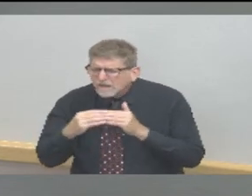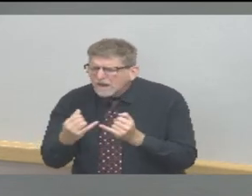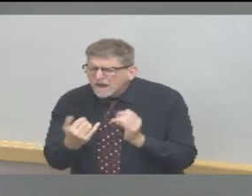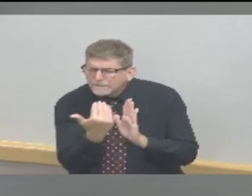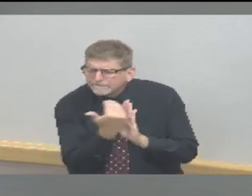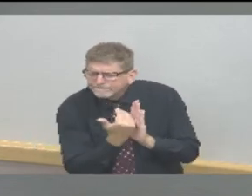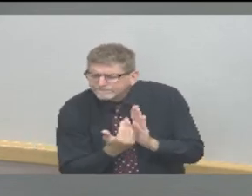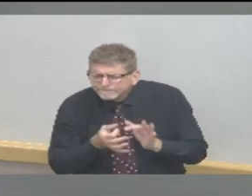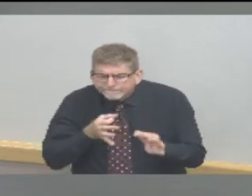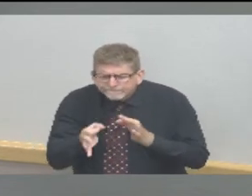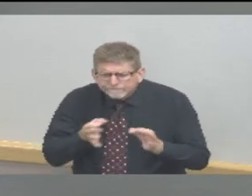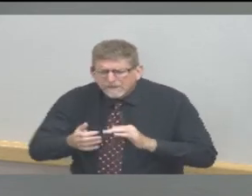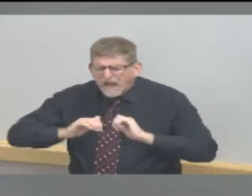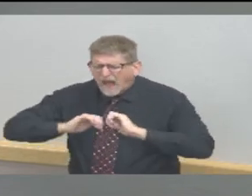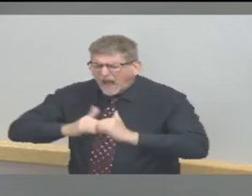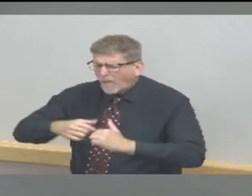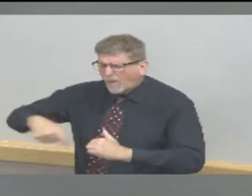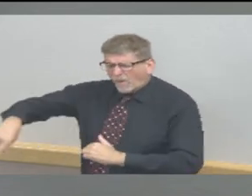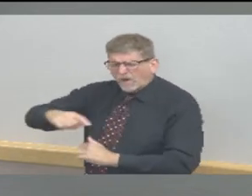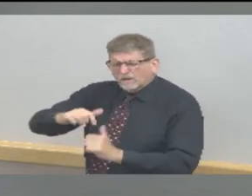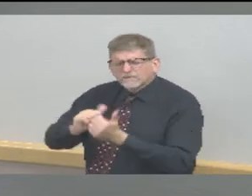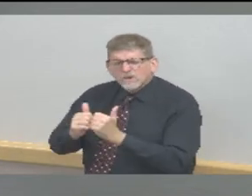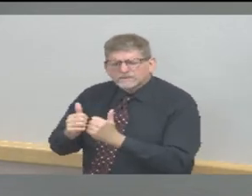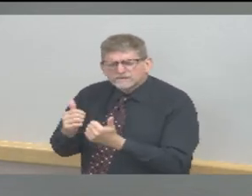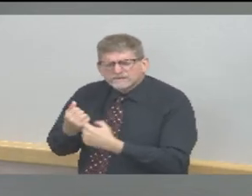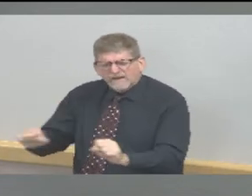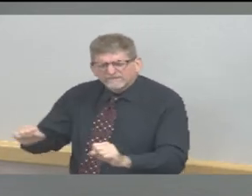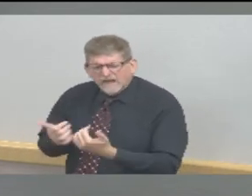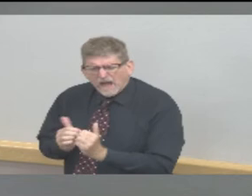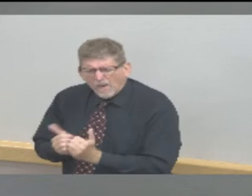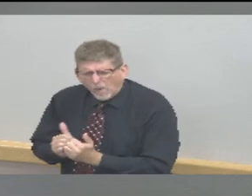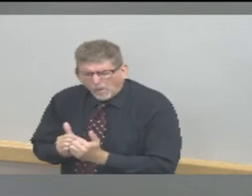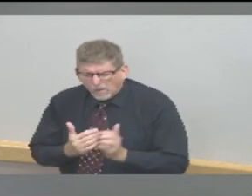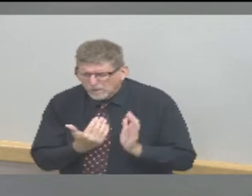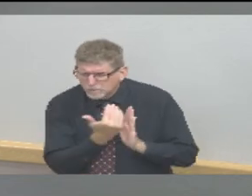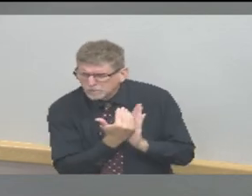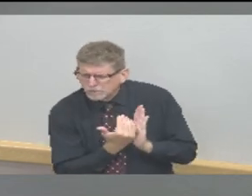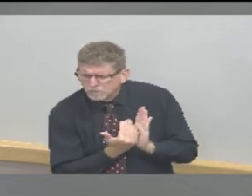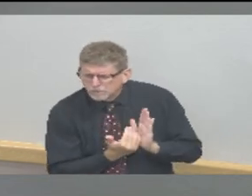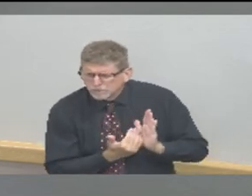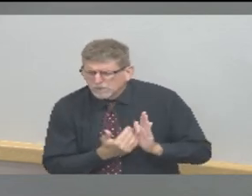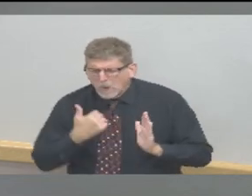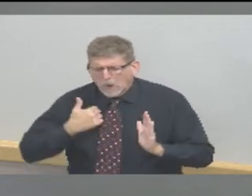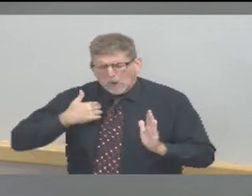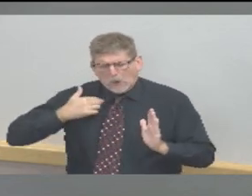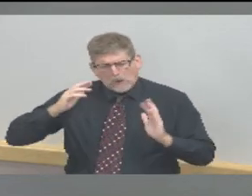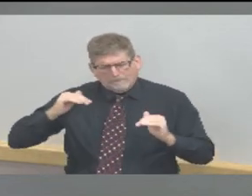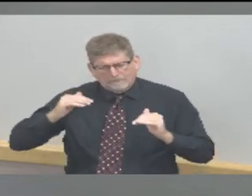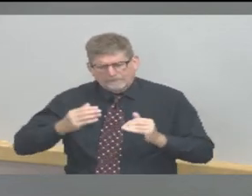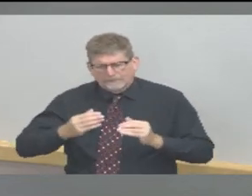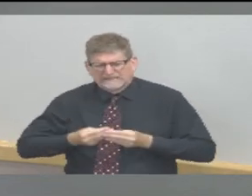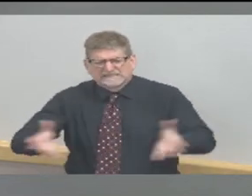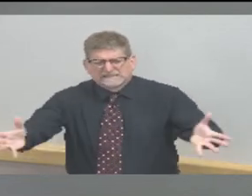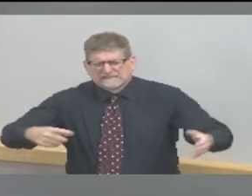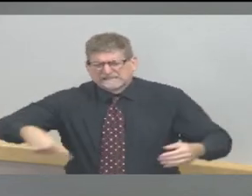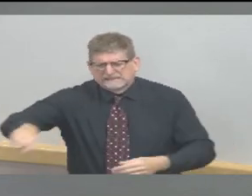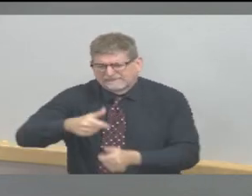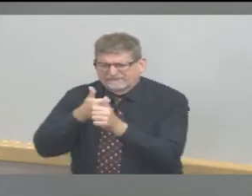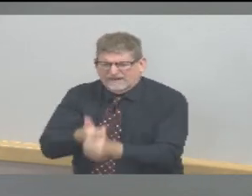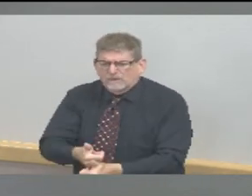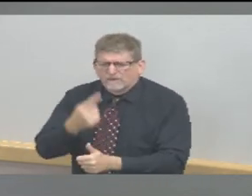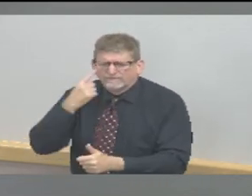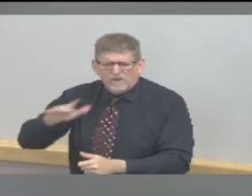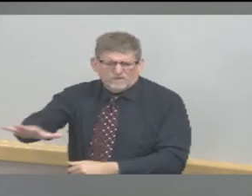and we hope to issue those guidelines in the near future that concludes all of my